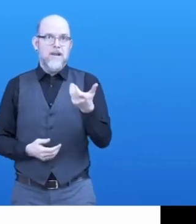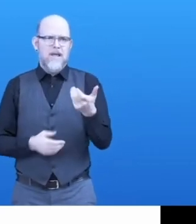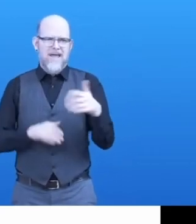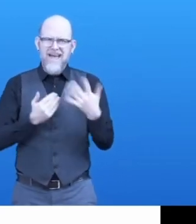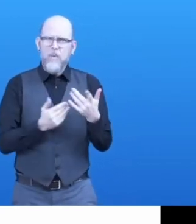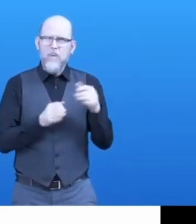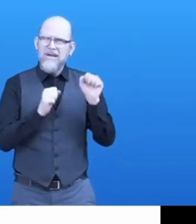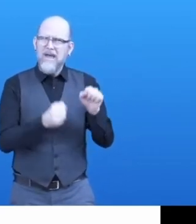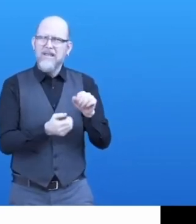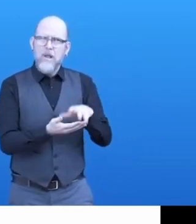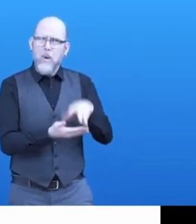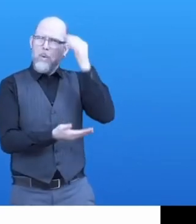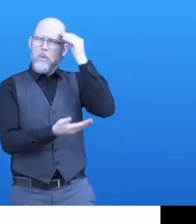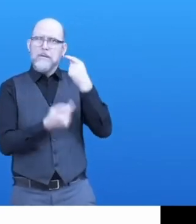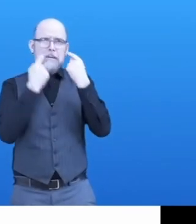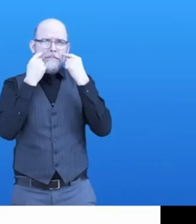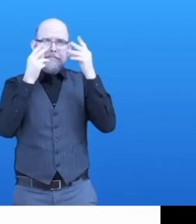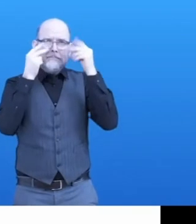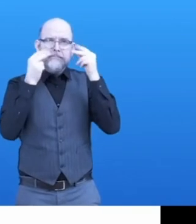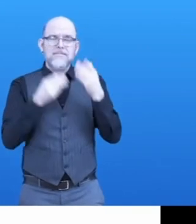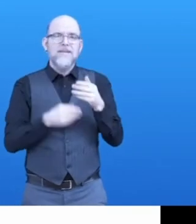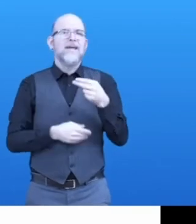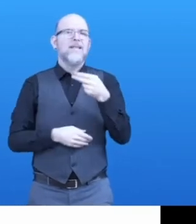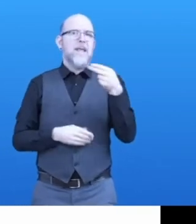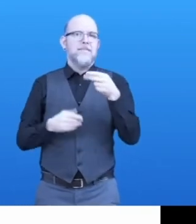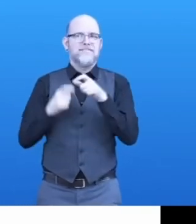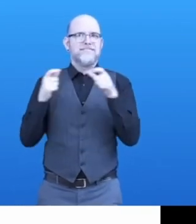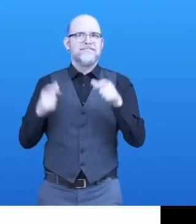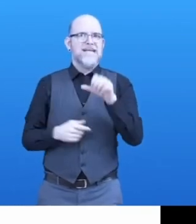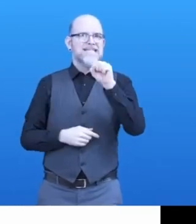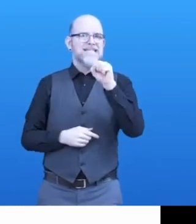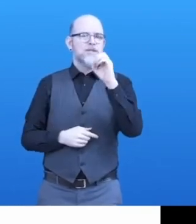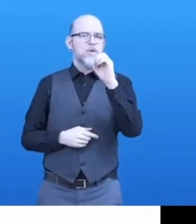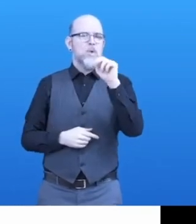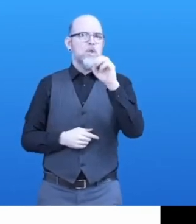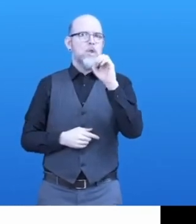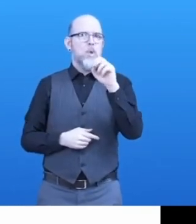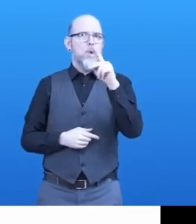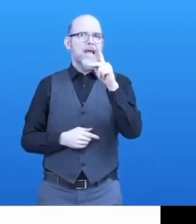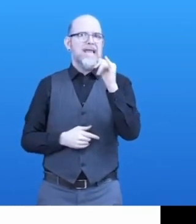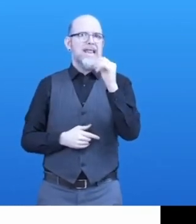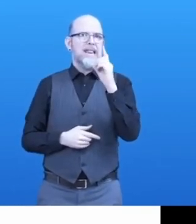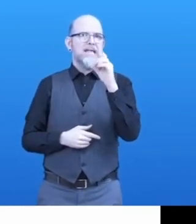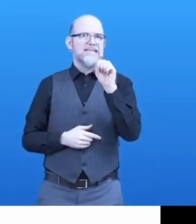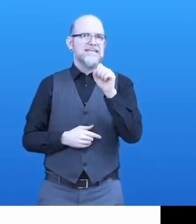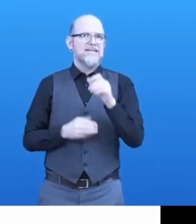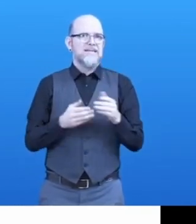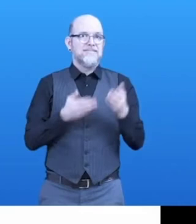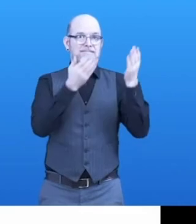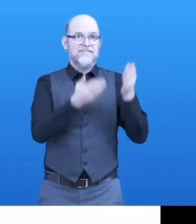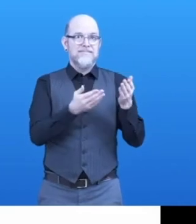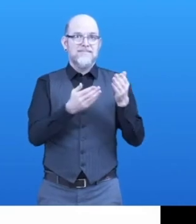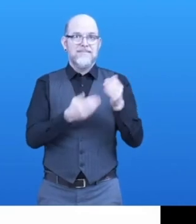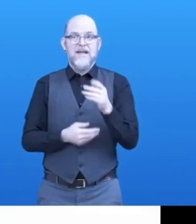Sonakids Australia and Fia Damsa and her team, they are developing really cool apps